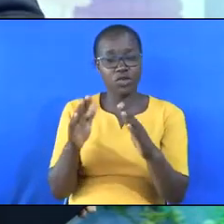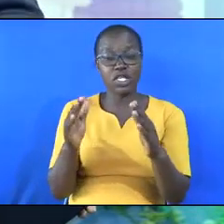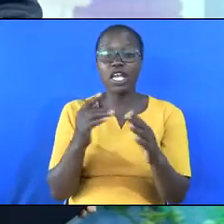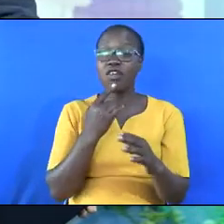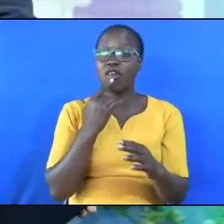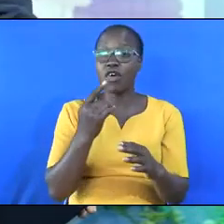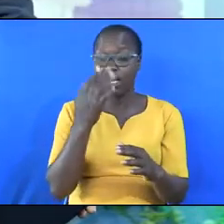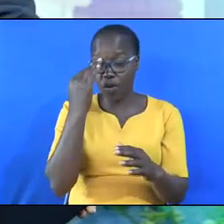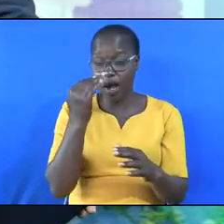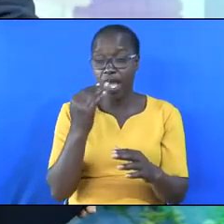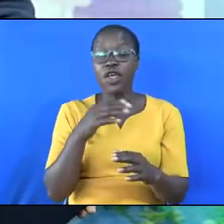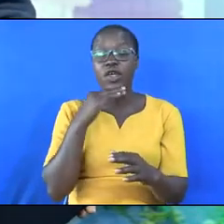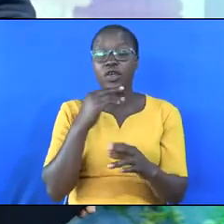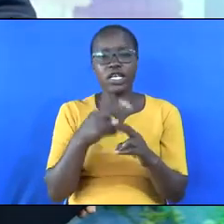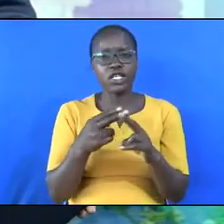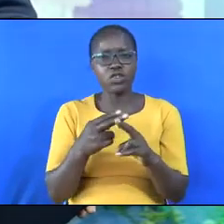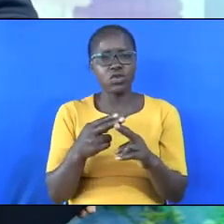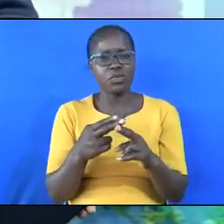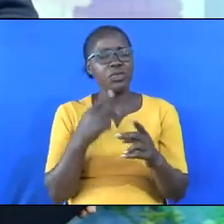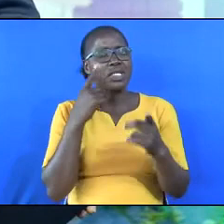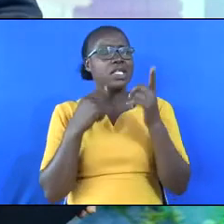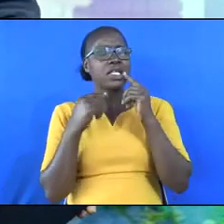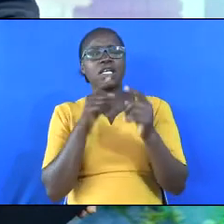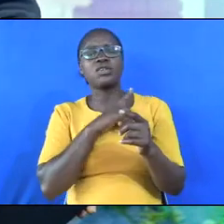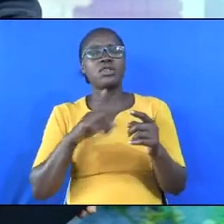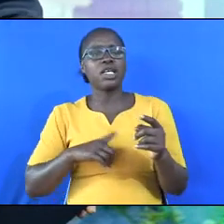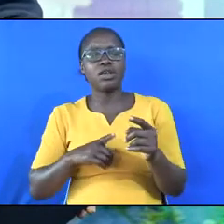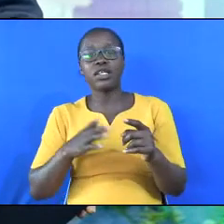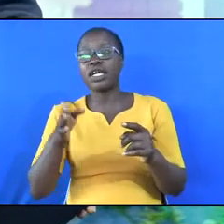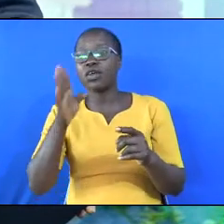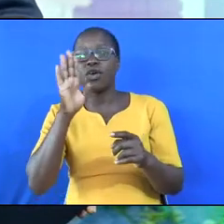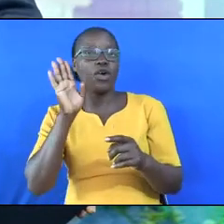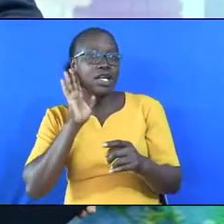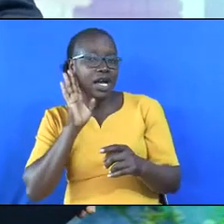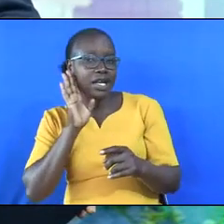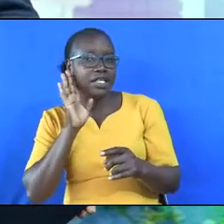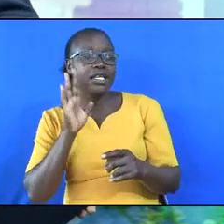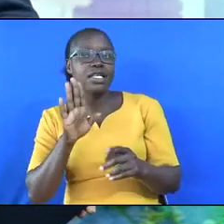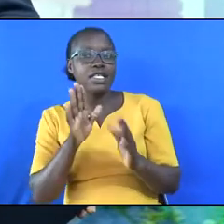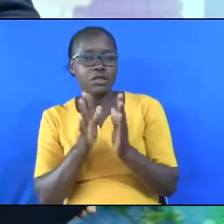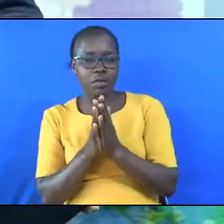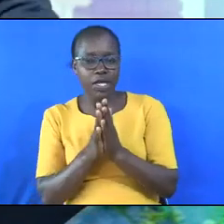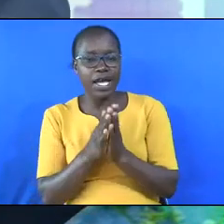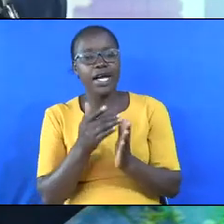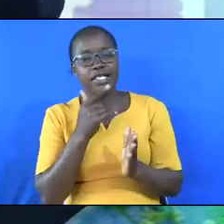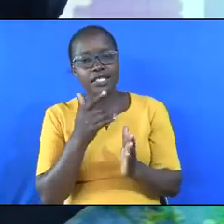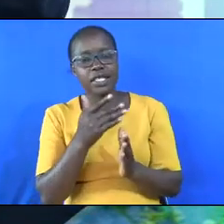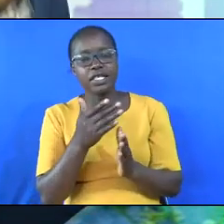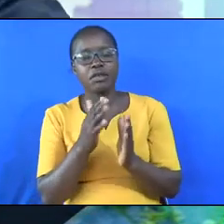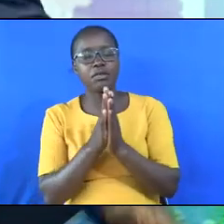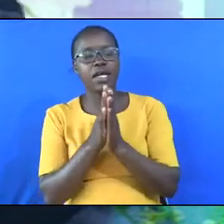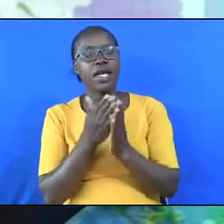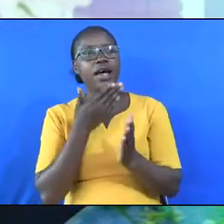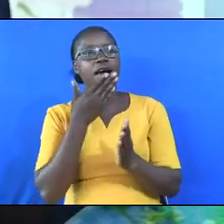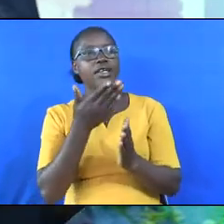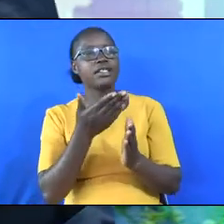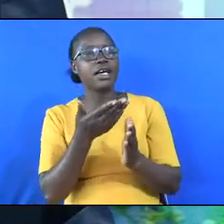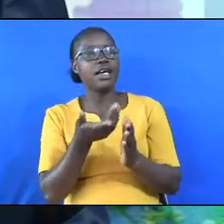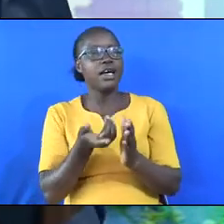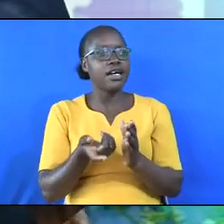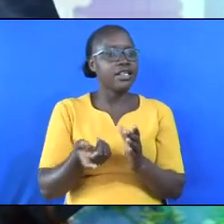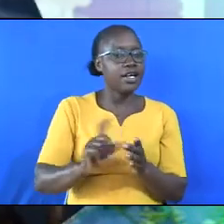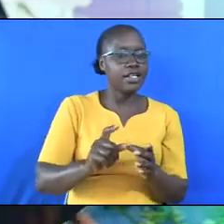and God sent the prophet back, and told him their prayers have been answered. And these days were prolonged.